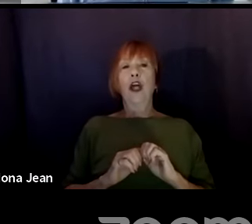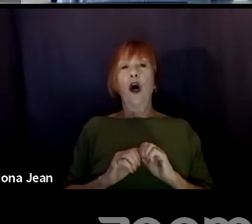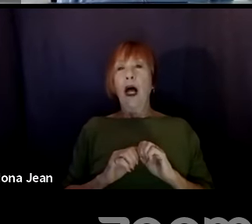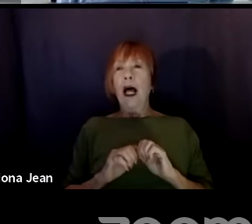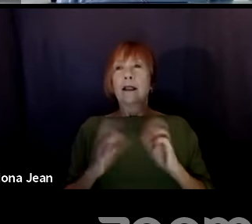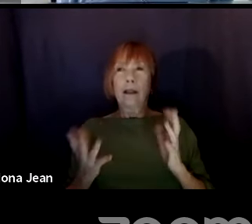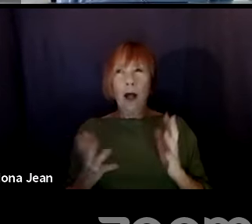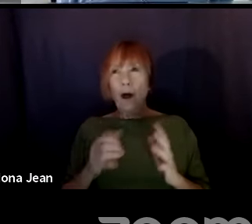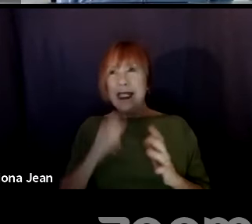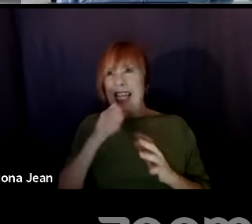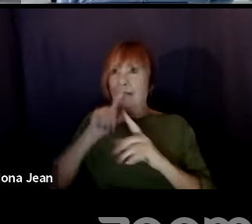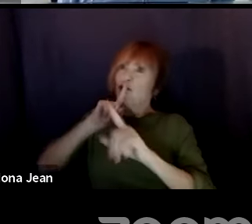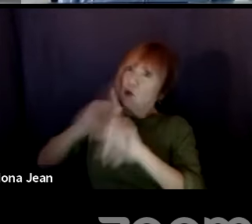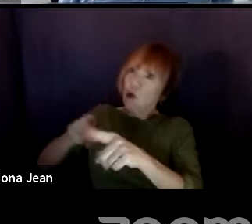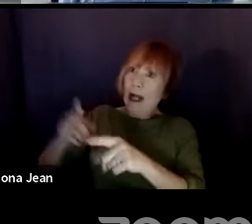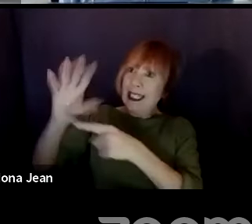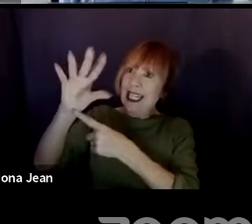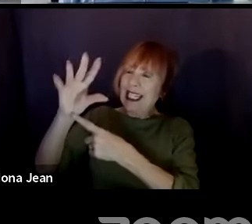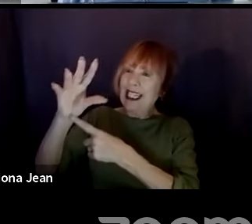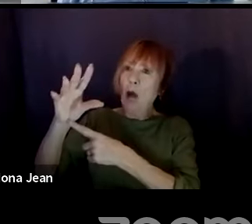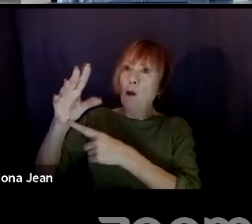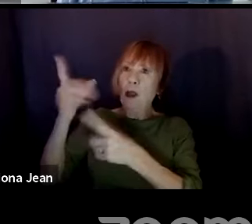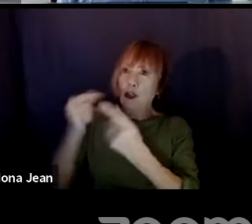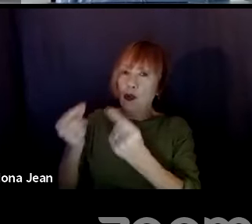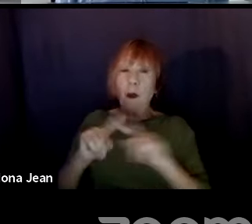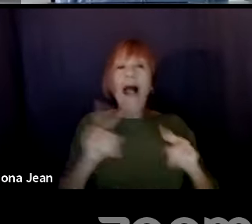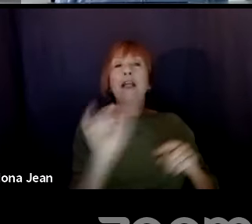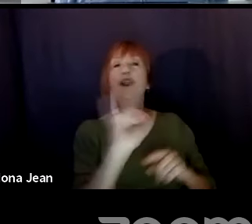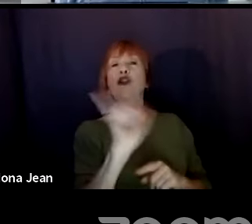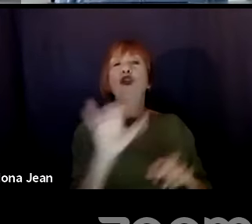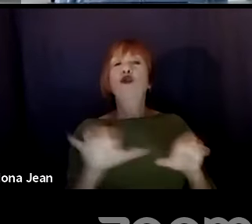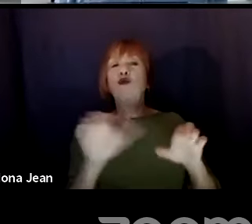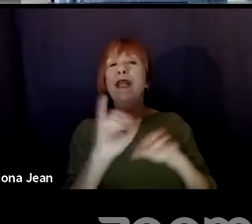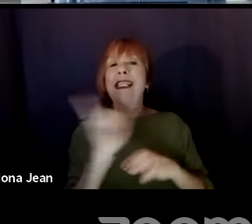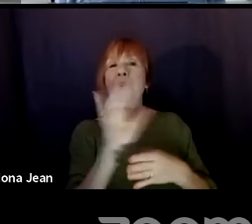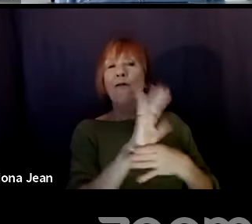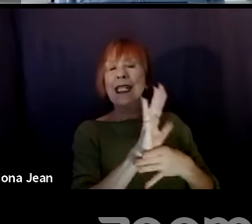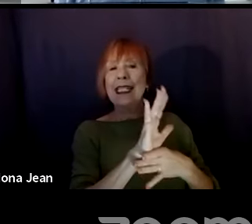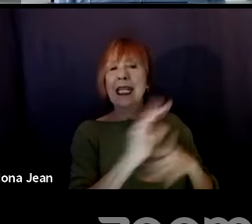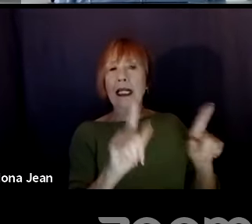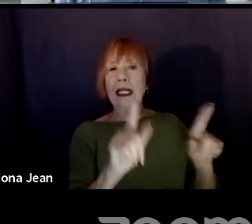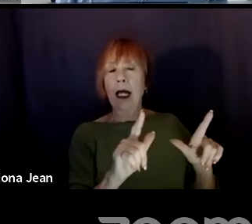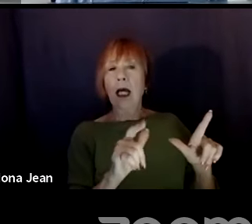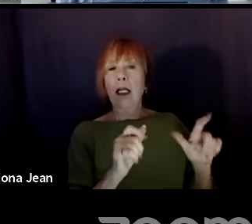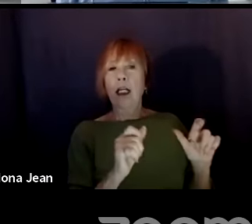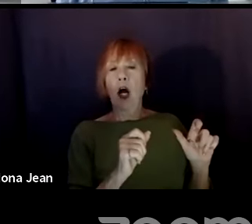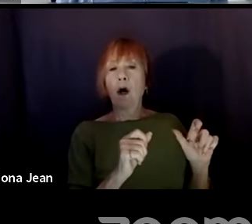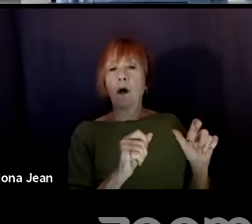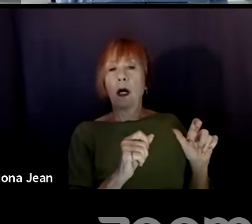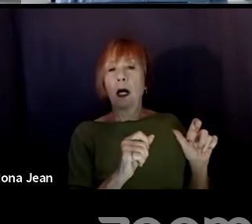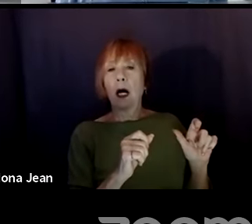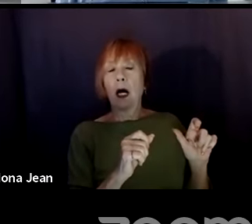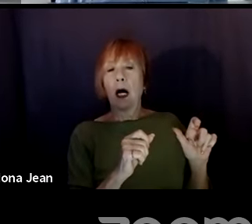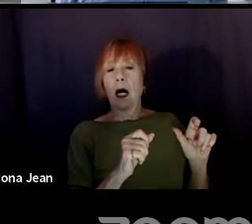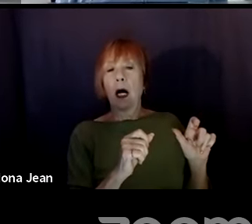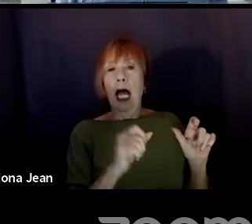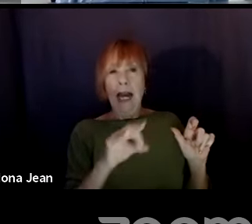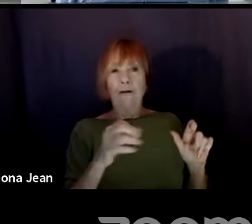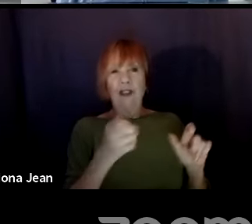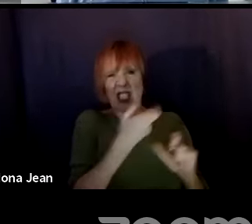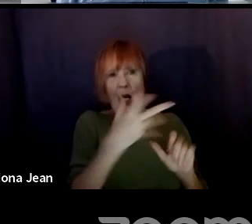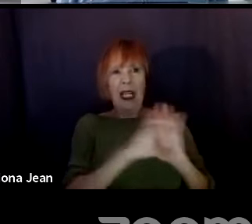we're in a group scene and a bunch of characters are talking. And then suddenly we want to focus on Michelle. We'll just say, uh,